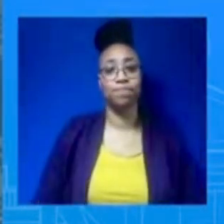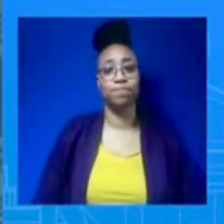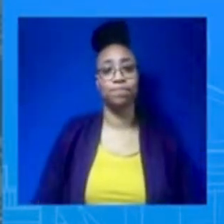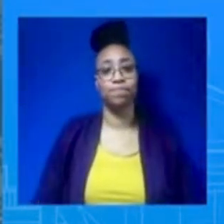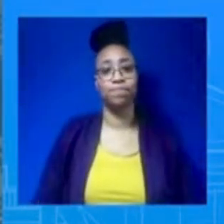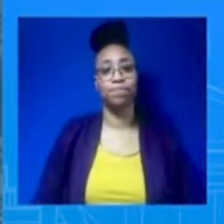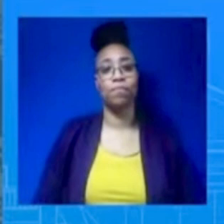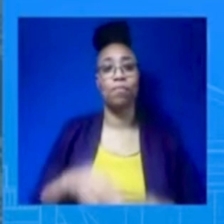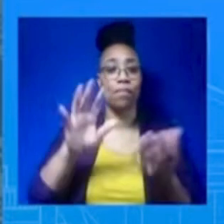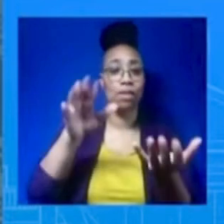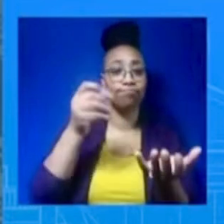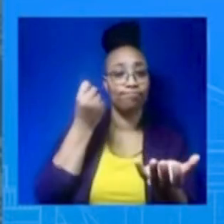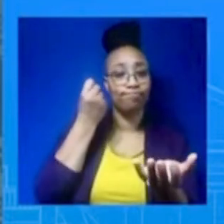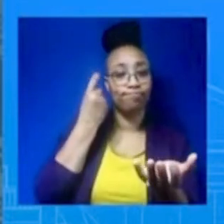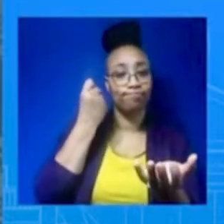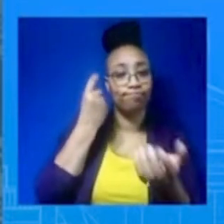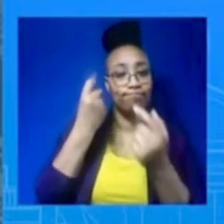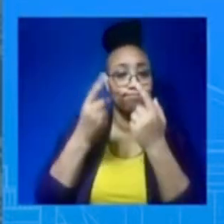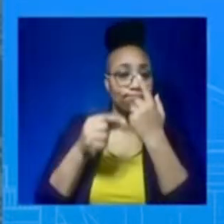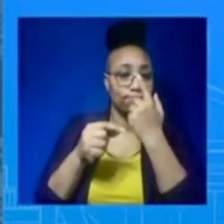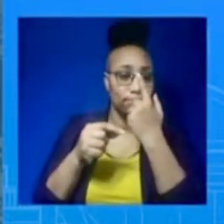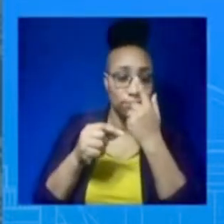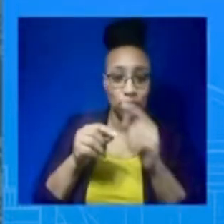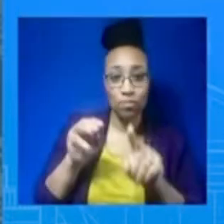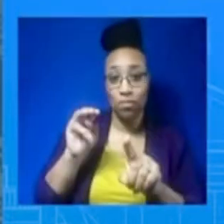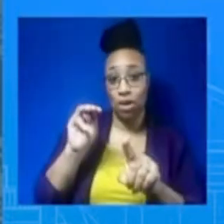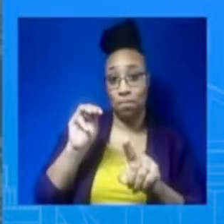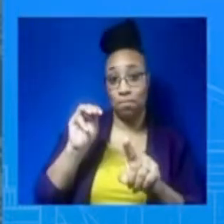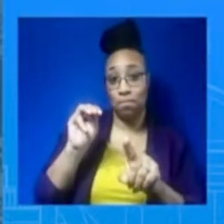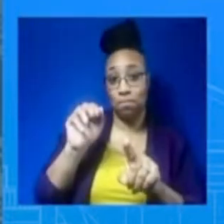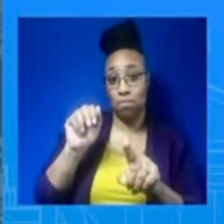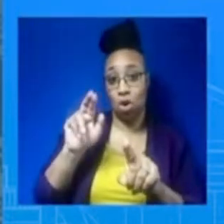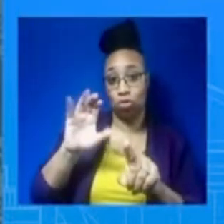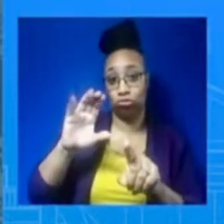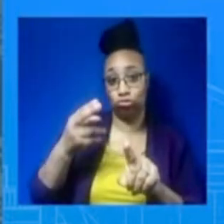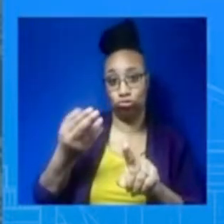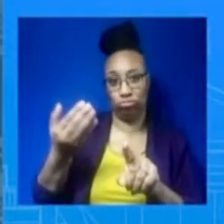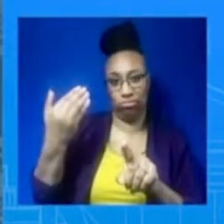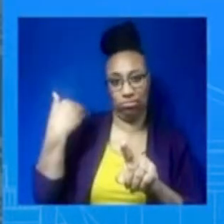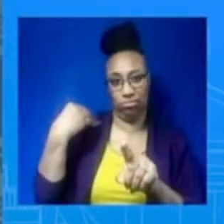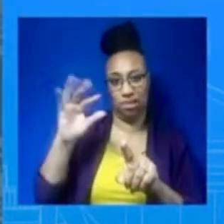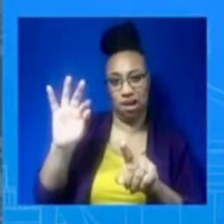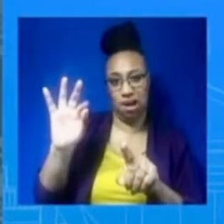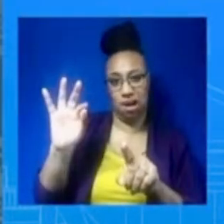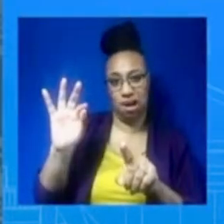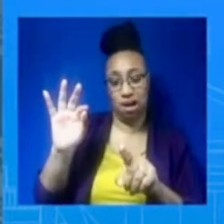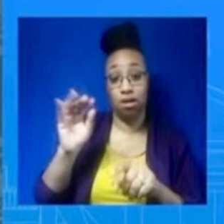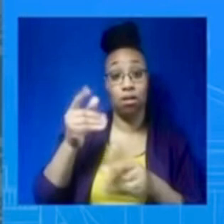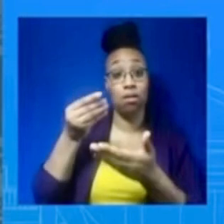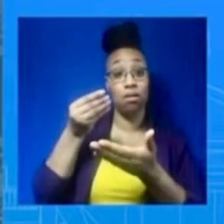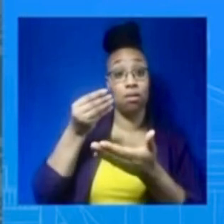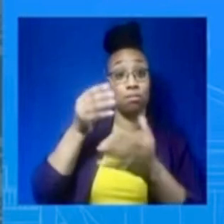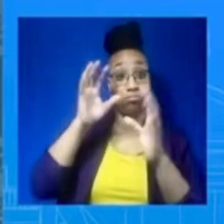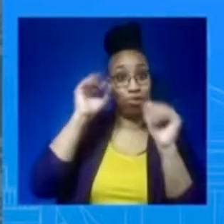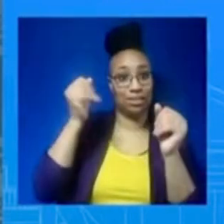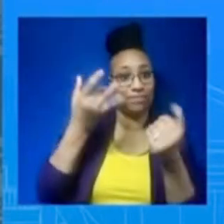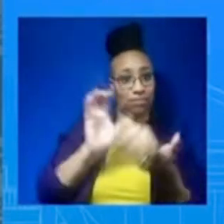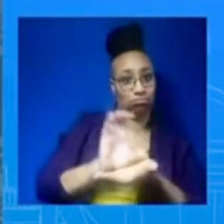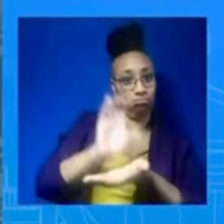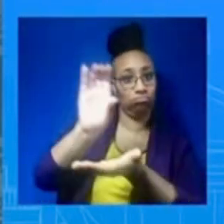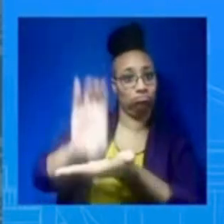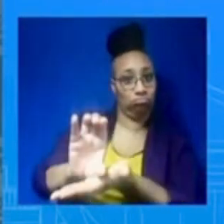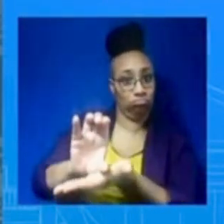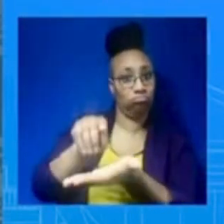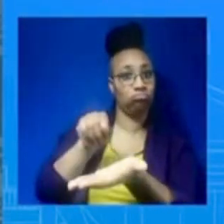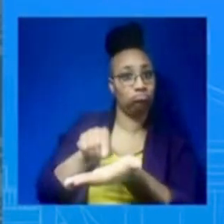9th, and he'll talk about what he thinks is fiscally responsible and put forth a budget that's fiscally responsible. And he